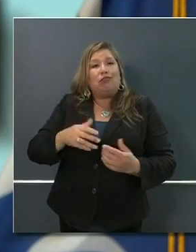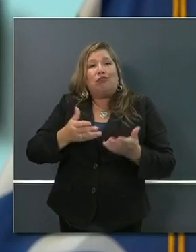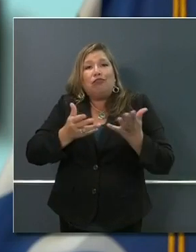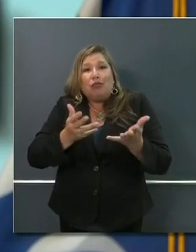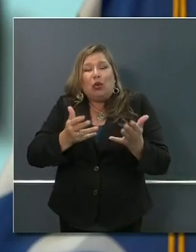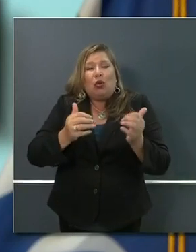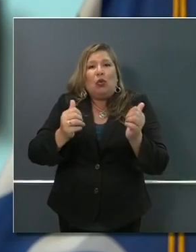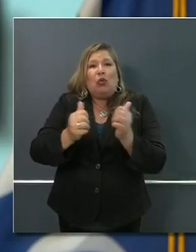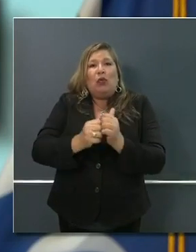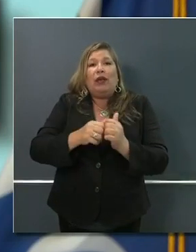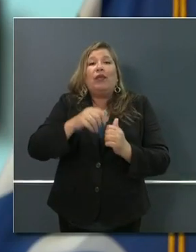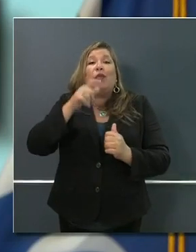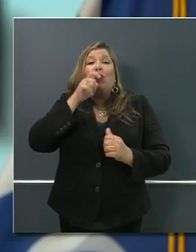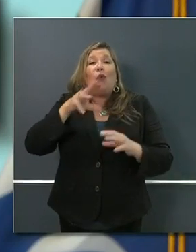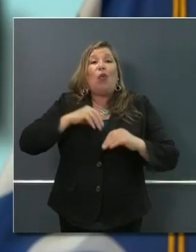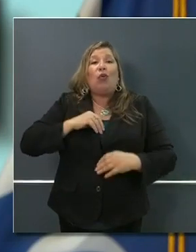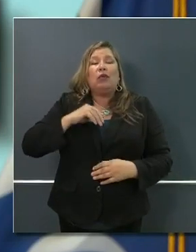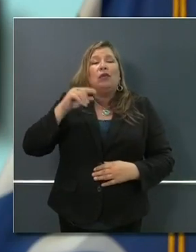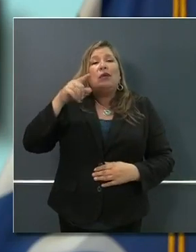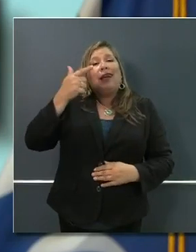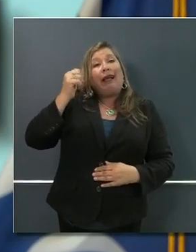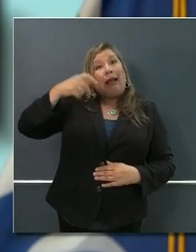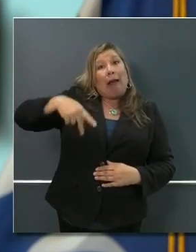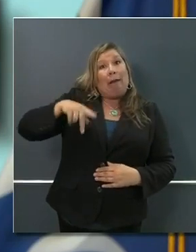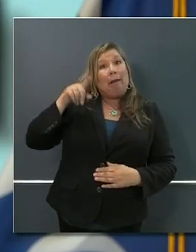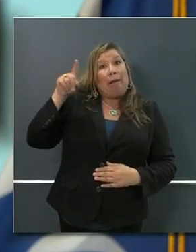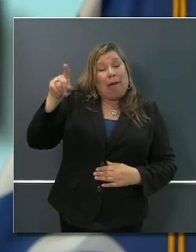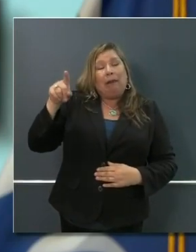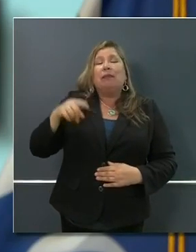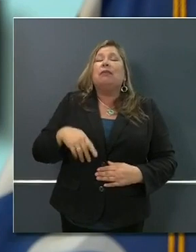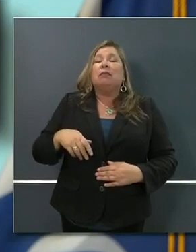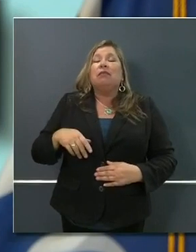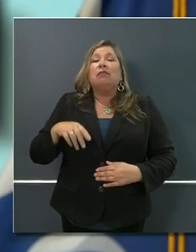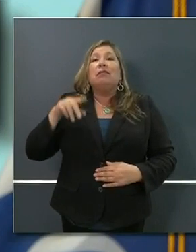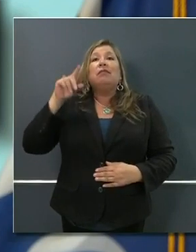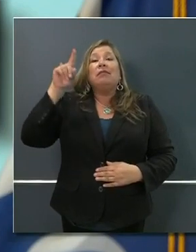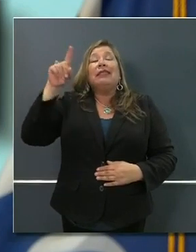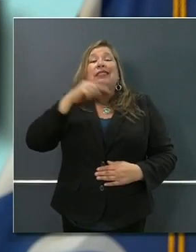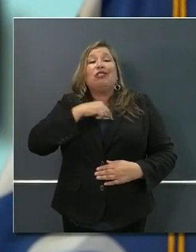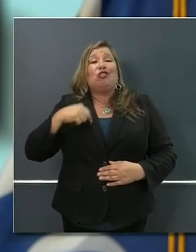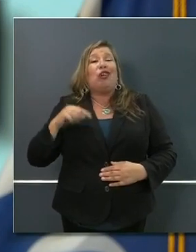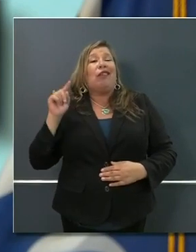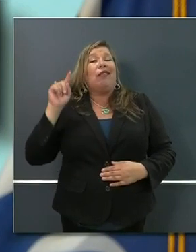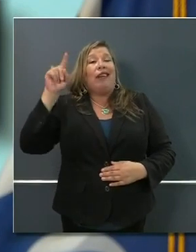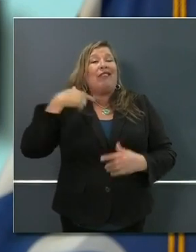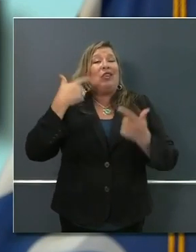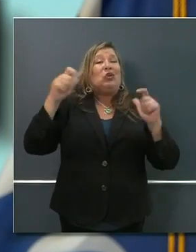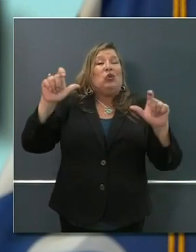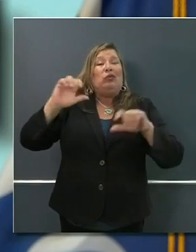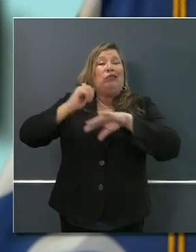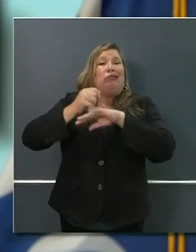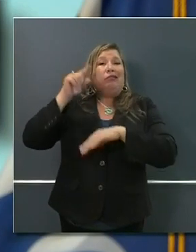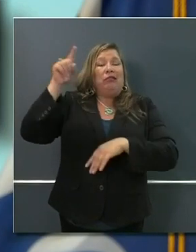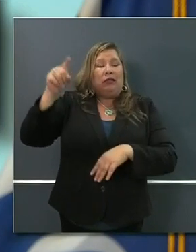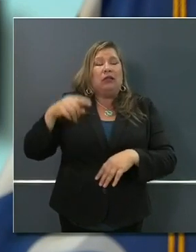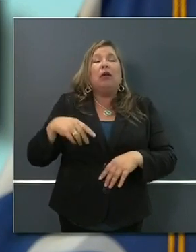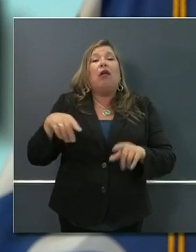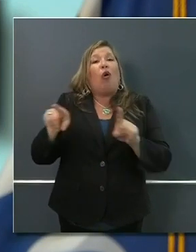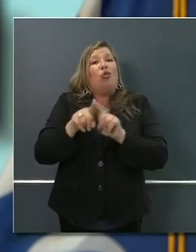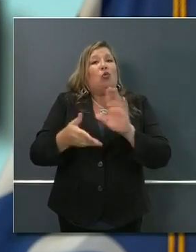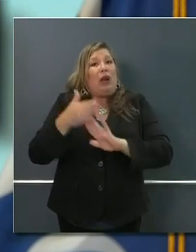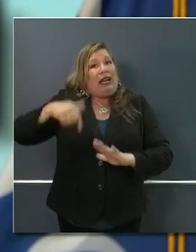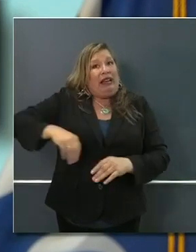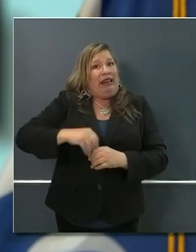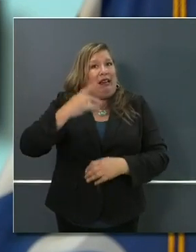operating in China, currently reopened and operating, course, around the world and substantially so in the state of California. And then